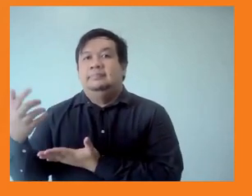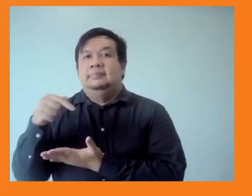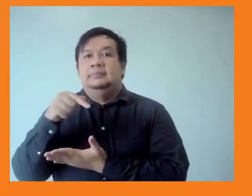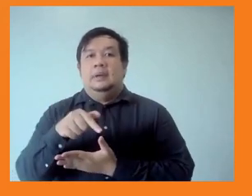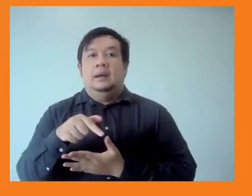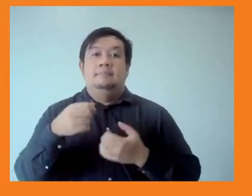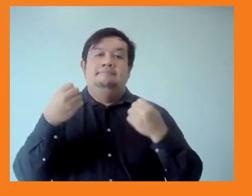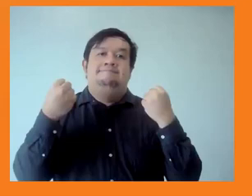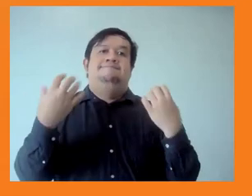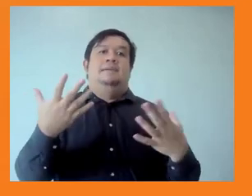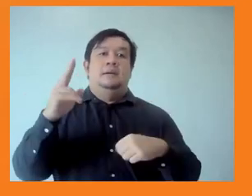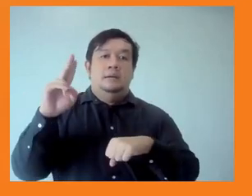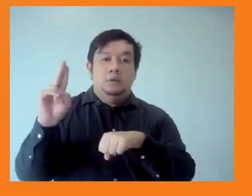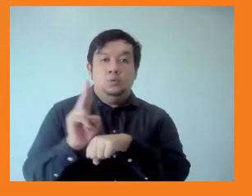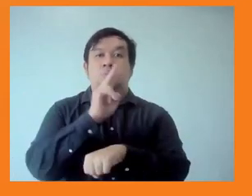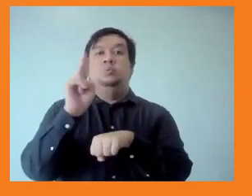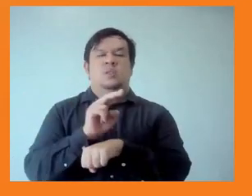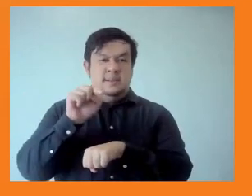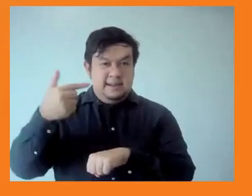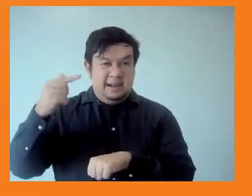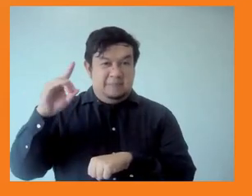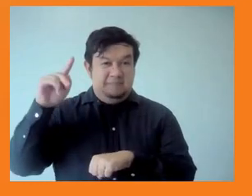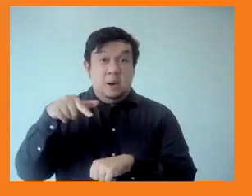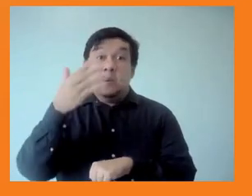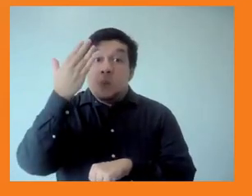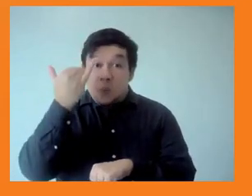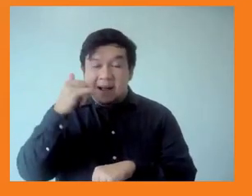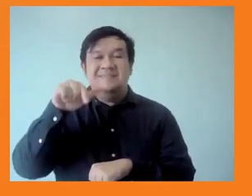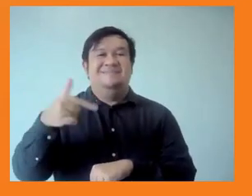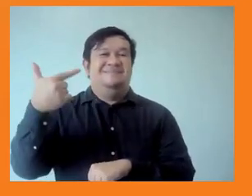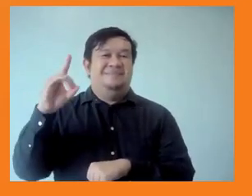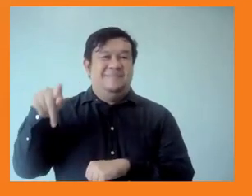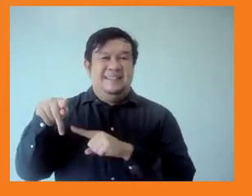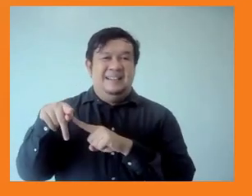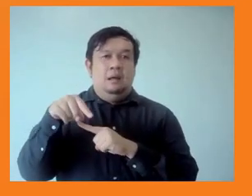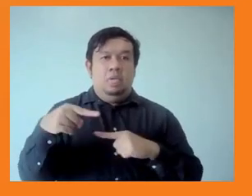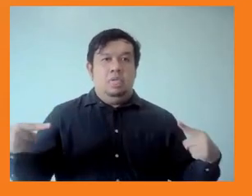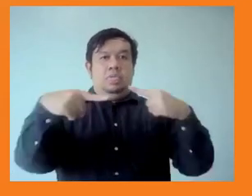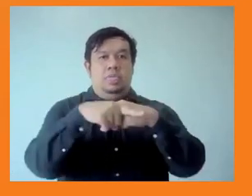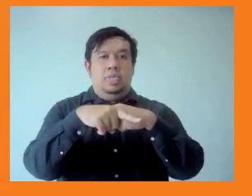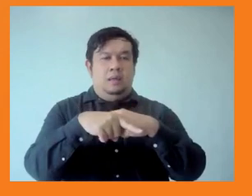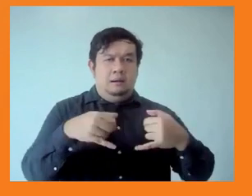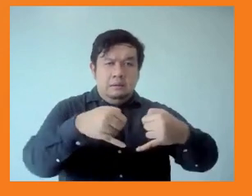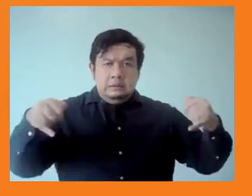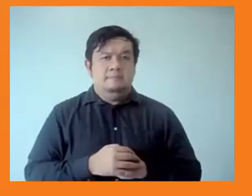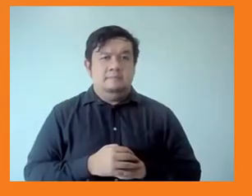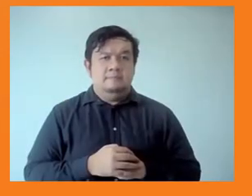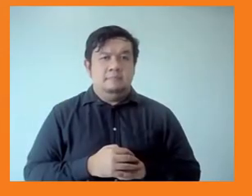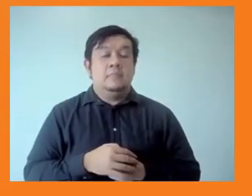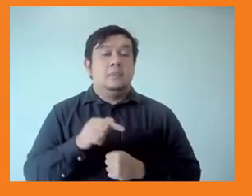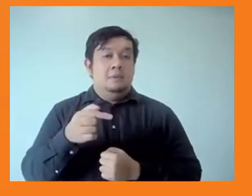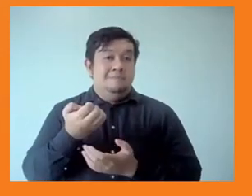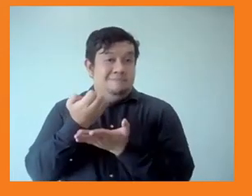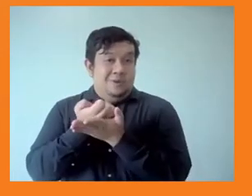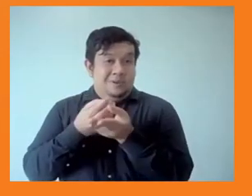contradicts the global planetary boundaries. There's also other movements such as, you know, the ones that say nature has rights, so therefore